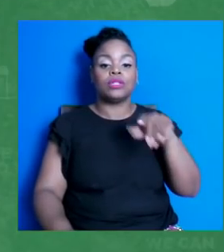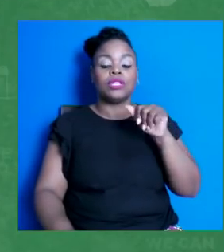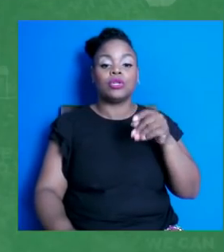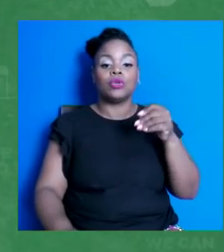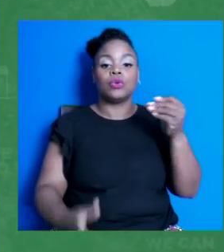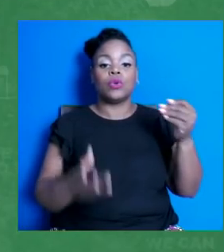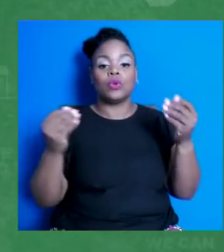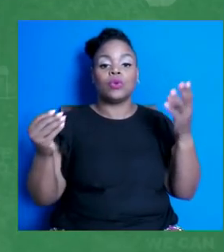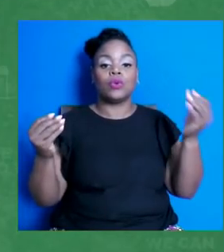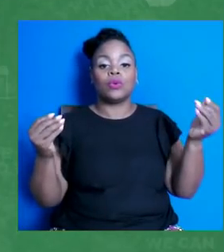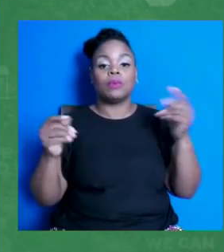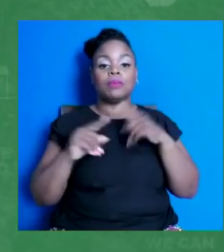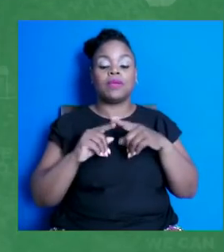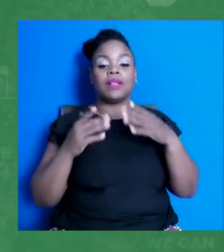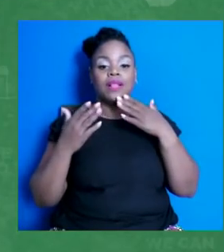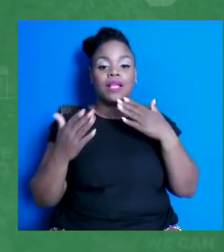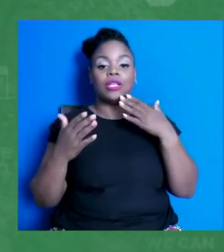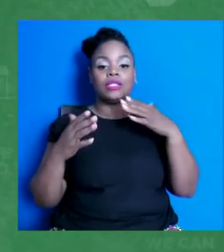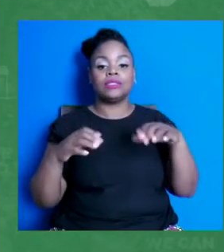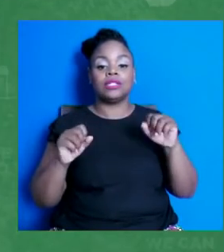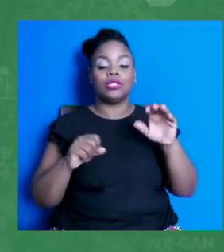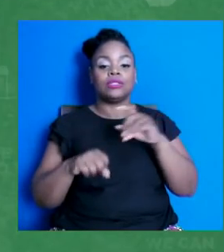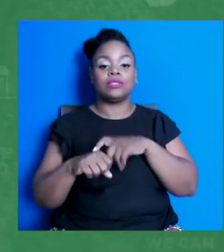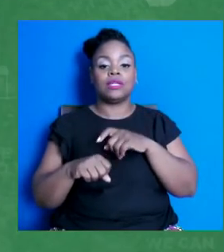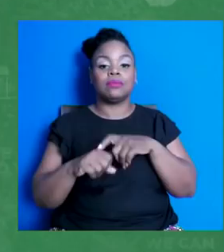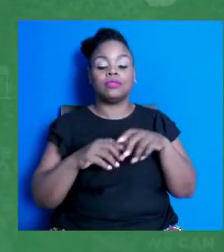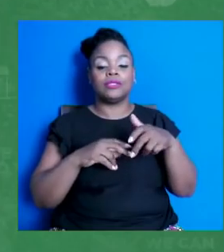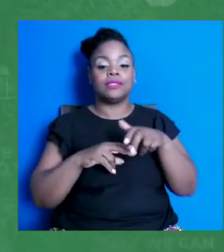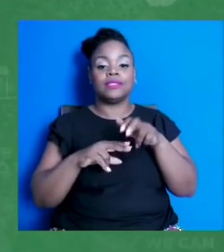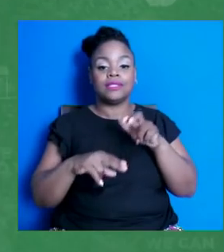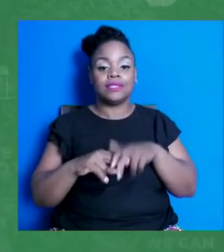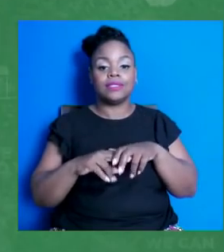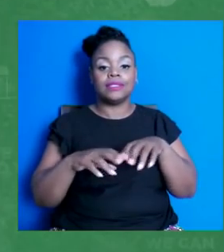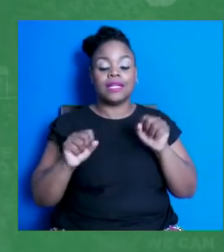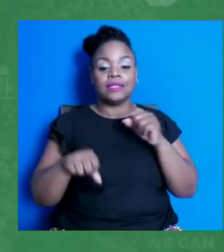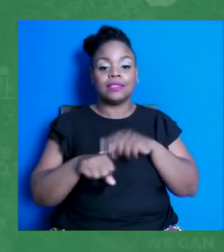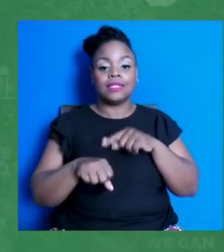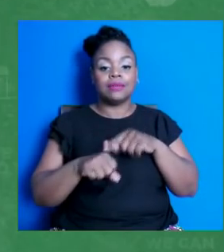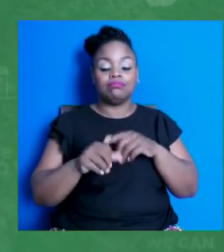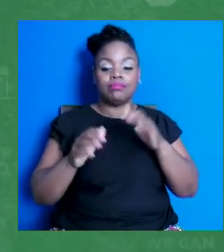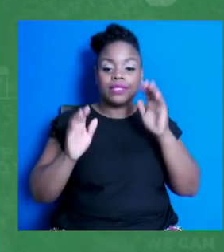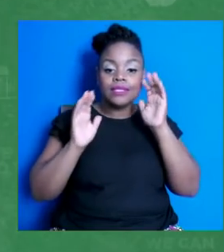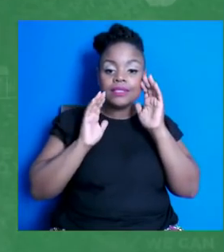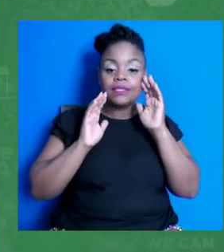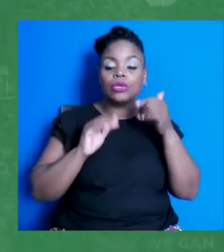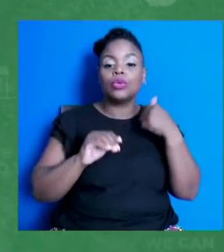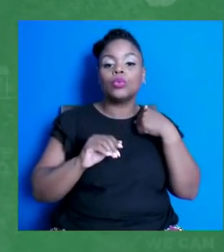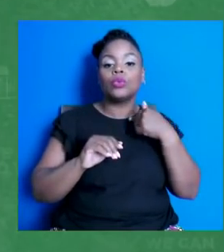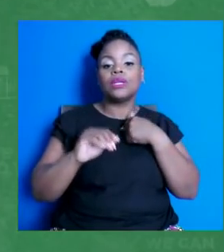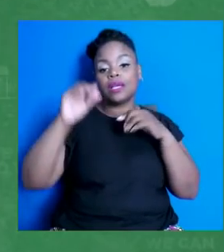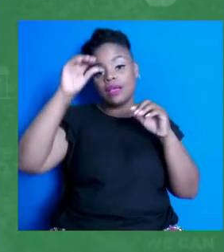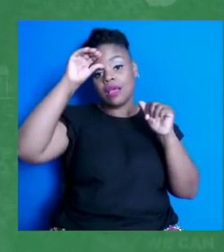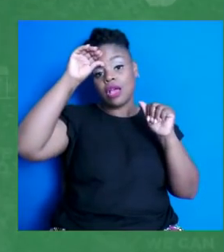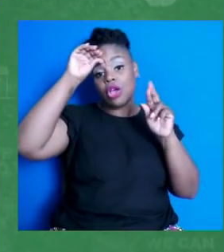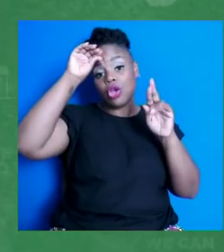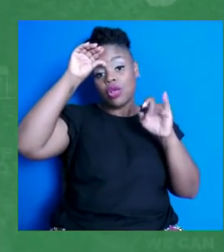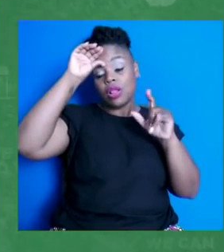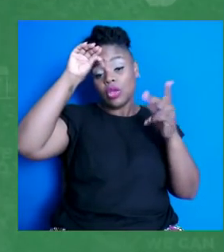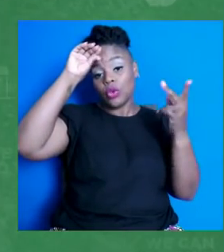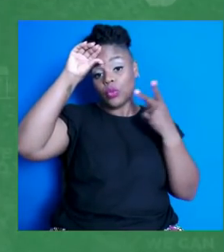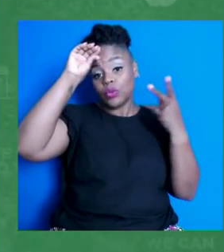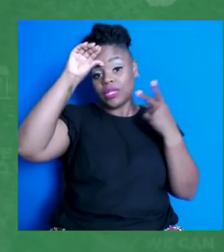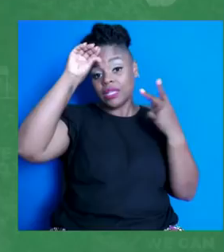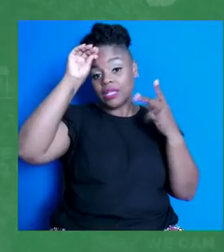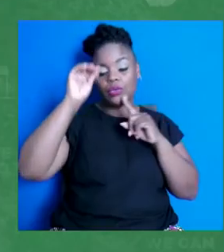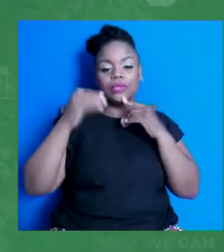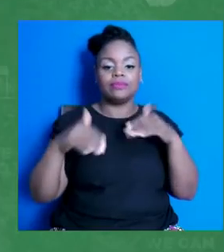out to have this conversation with us. know Ariel and myself are excited to be able to speak with you about how to